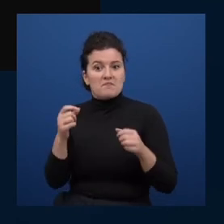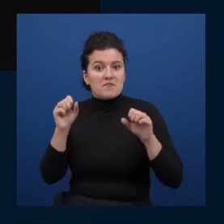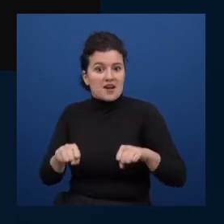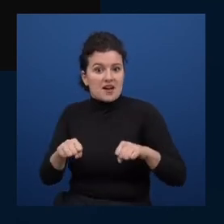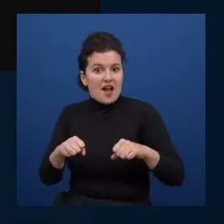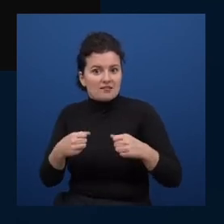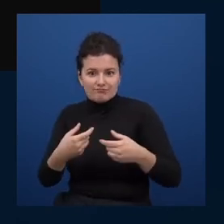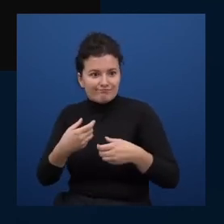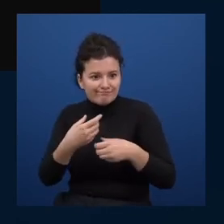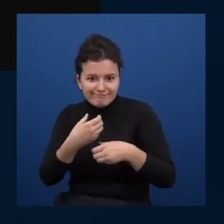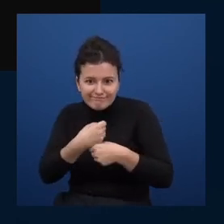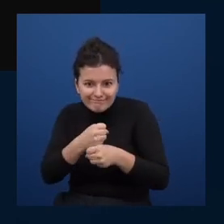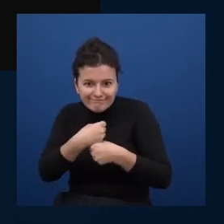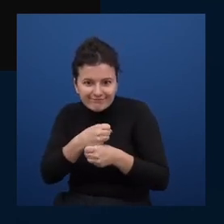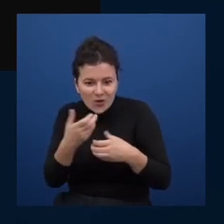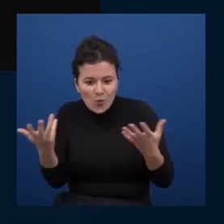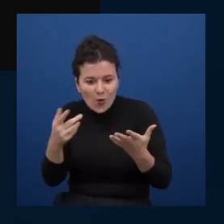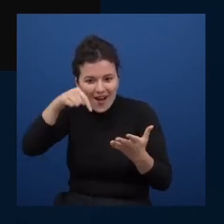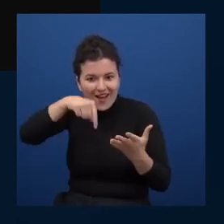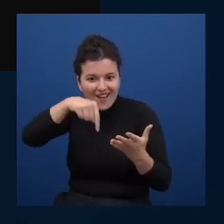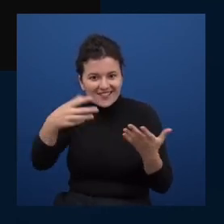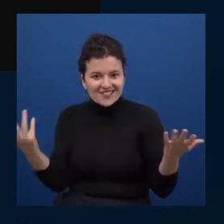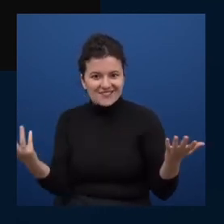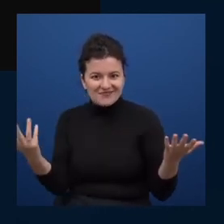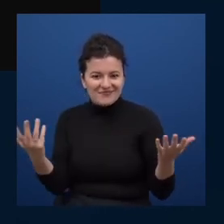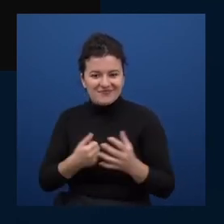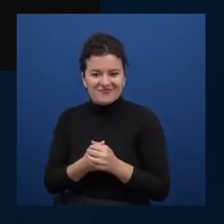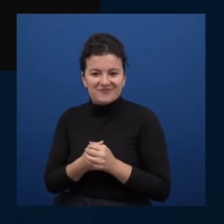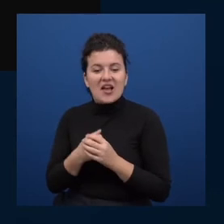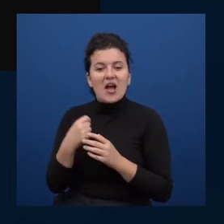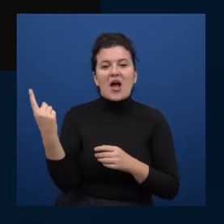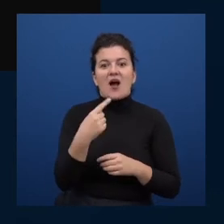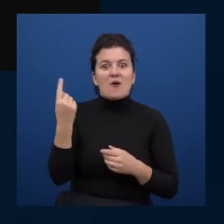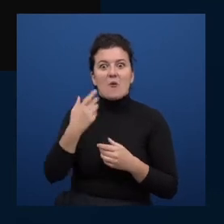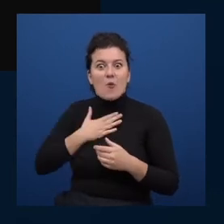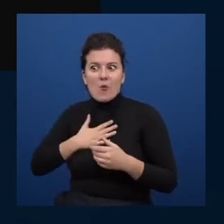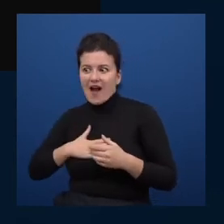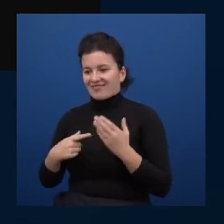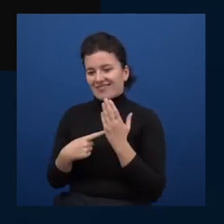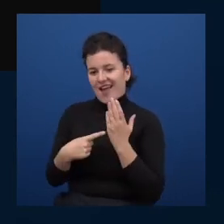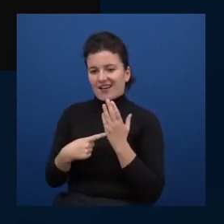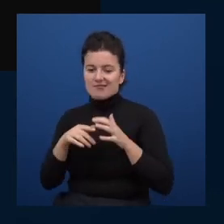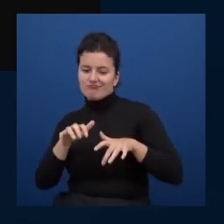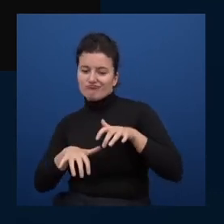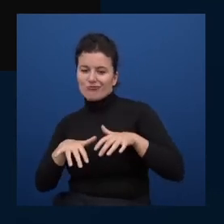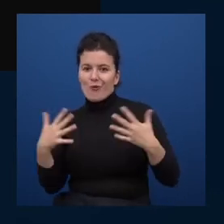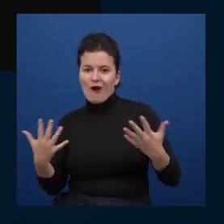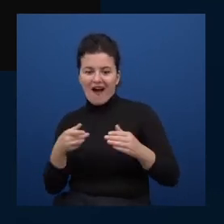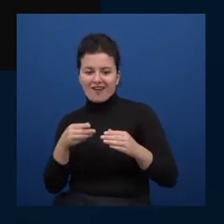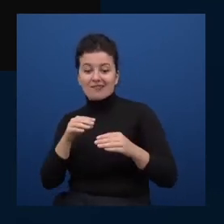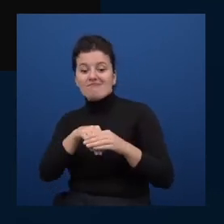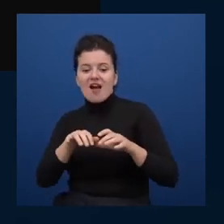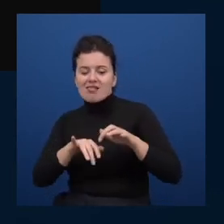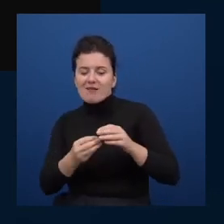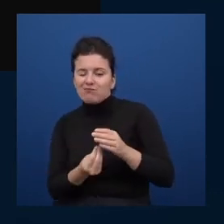example of something fun that we could make a lot of people get into tech because they want to make something that changes the world that can